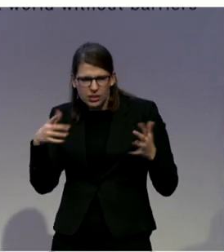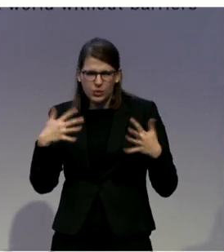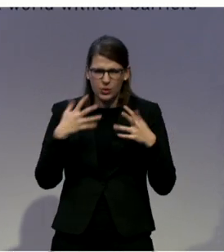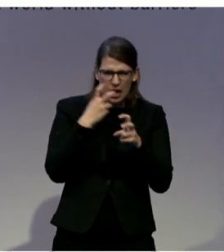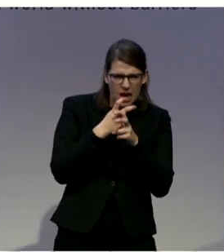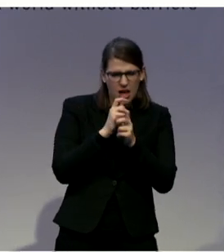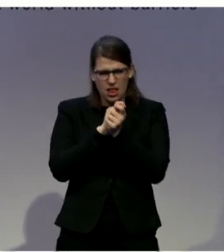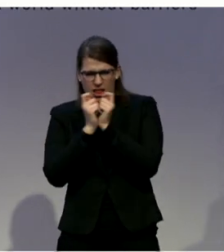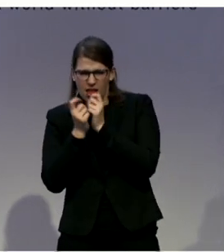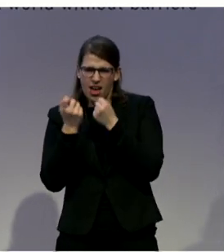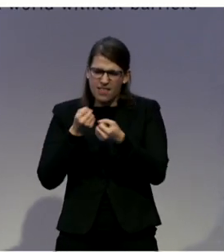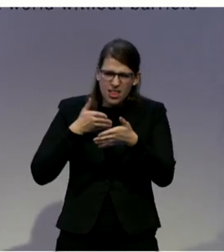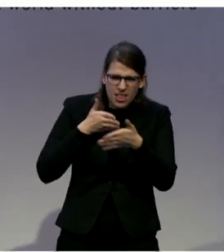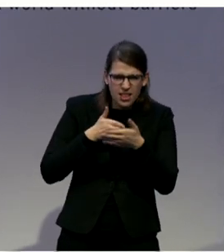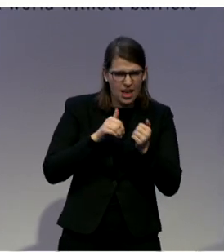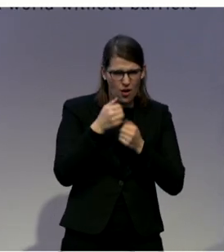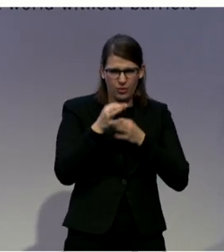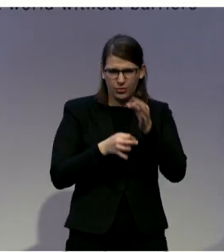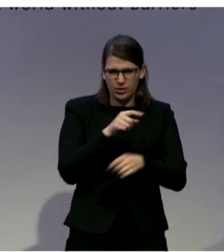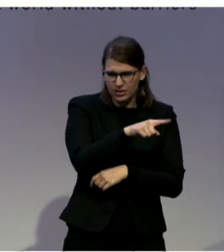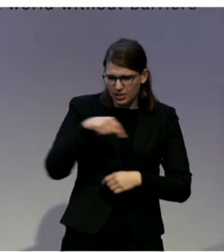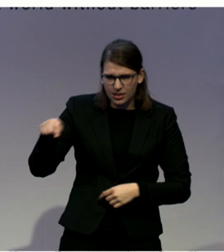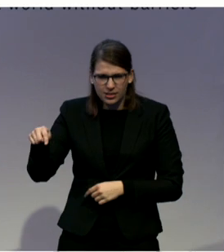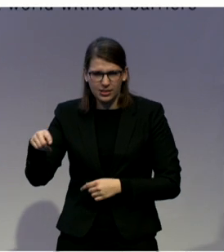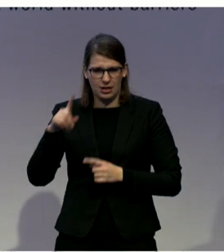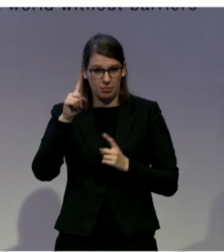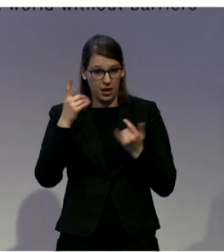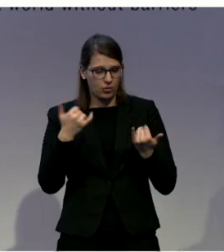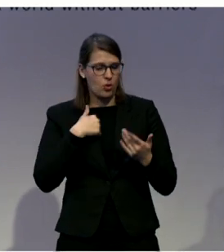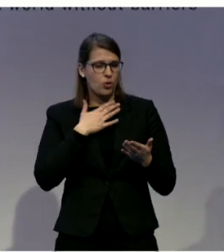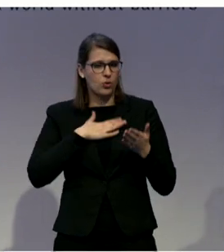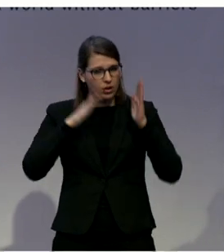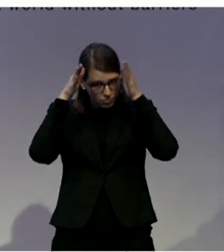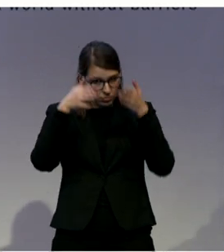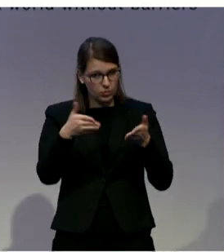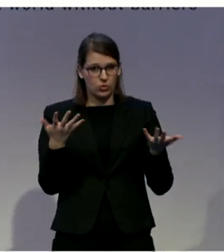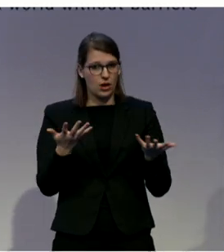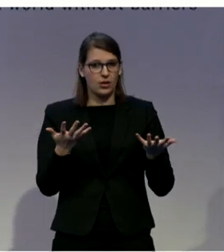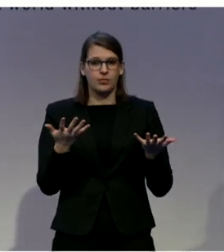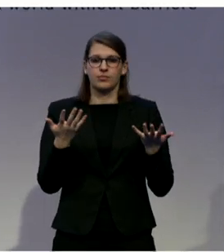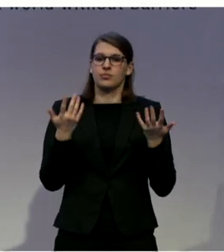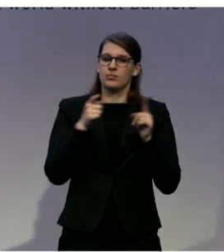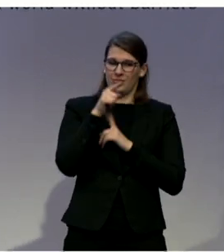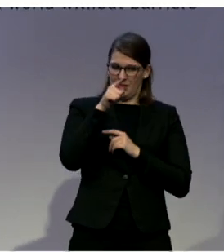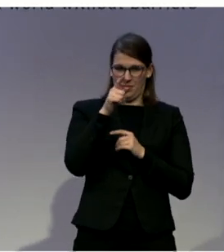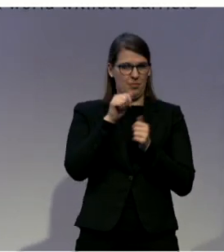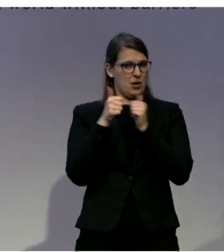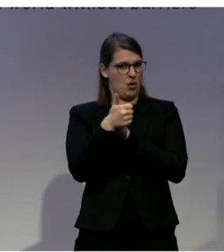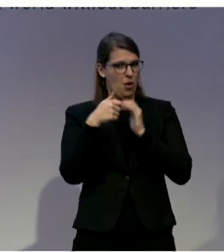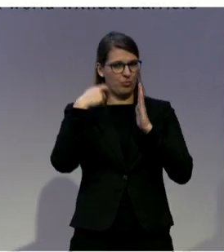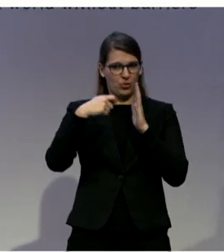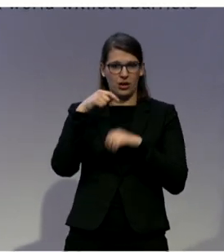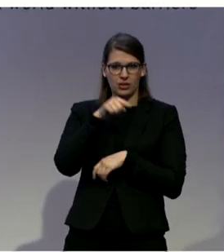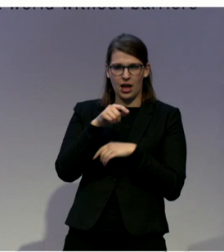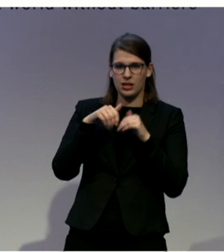to do is focus in on the kind of step up from pilots to trying to do this work at a greater scale at a national level.